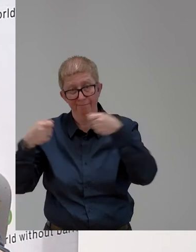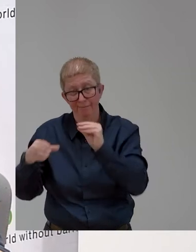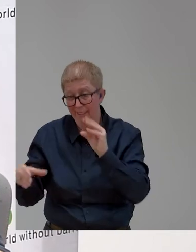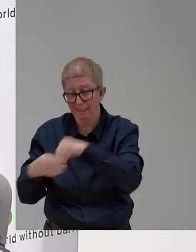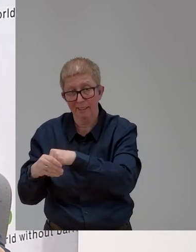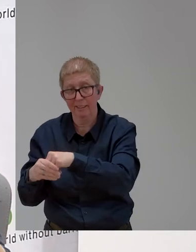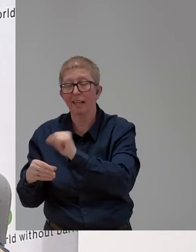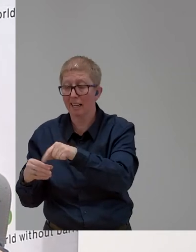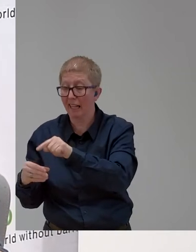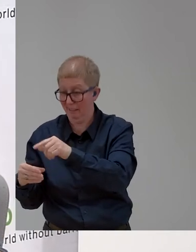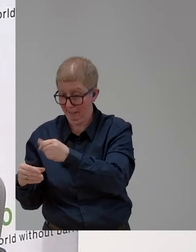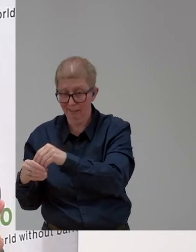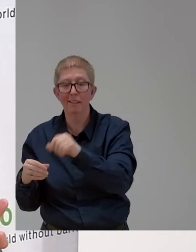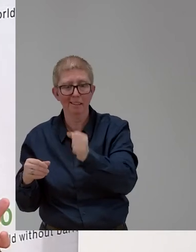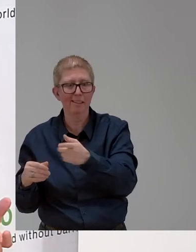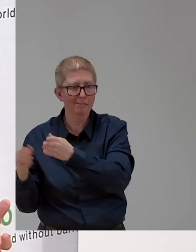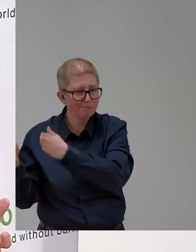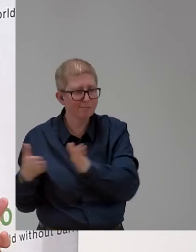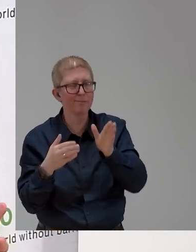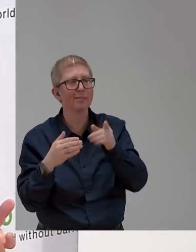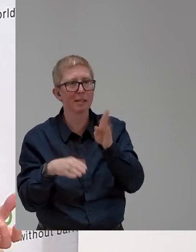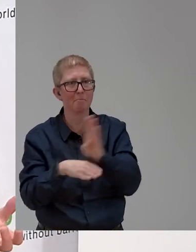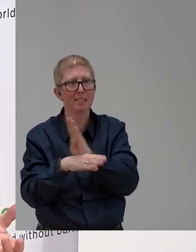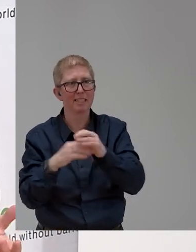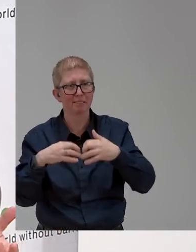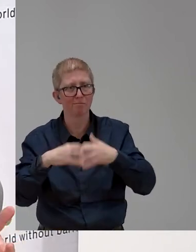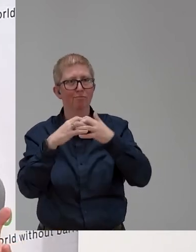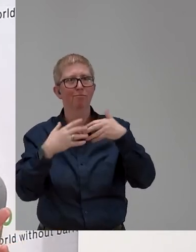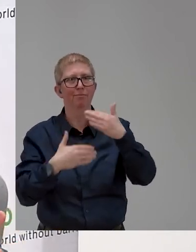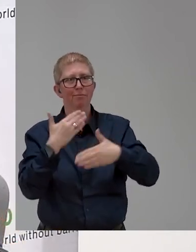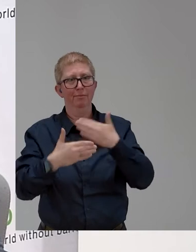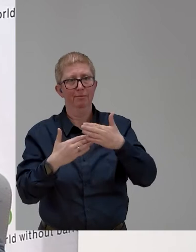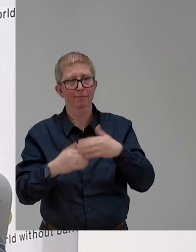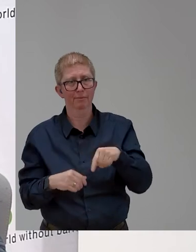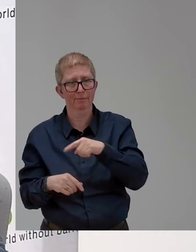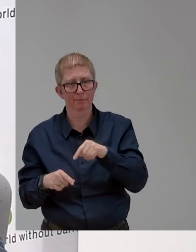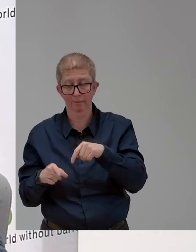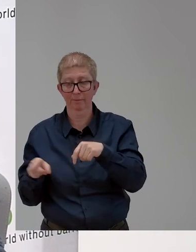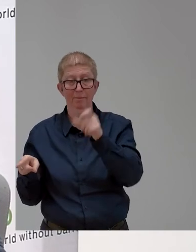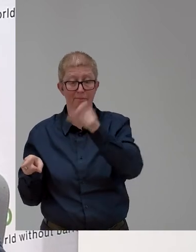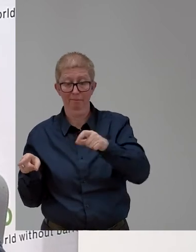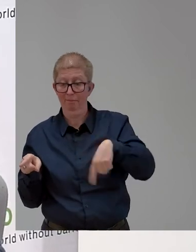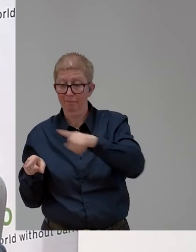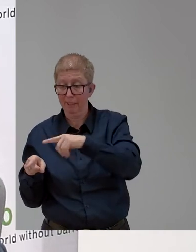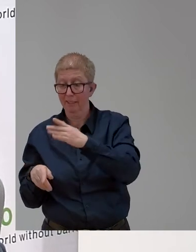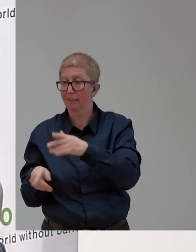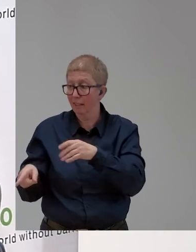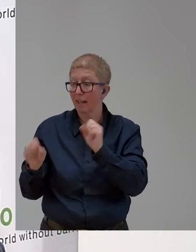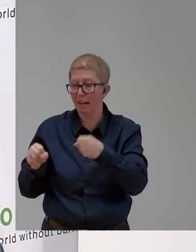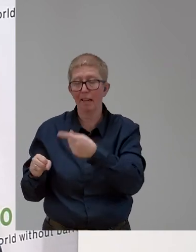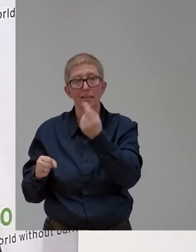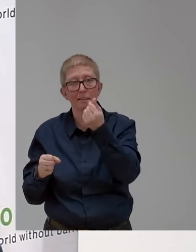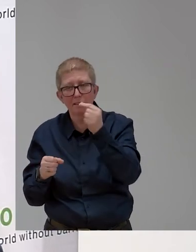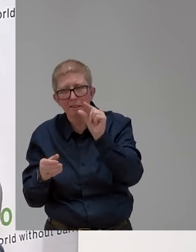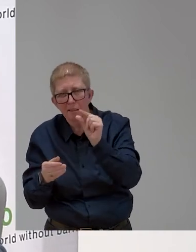with disabilities also have access to microcredits. And it works well. So maybe